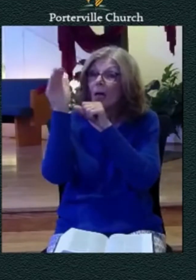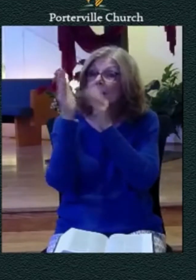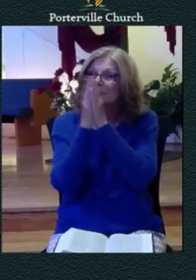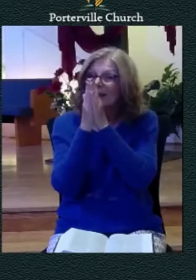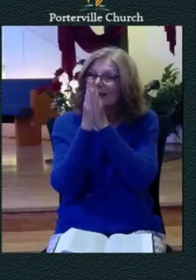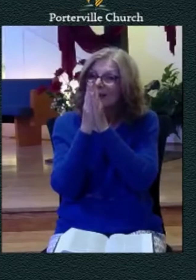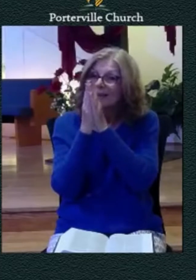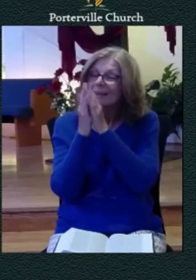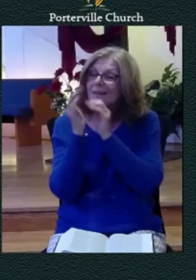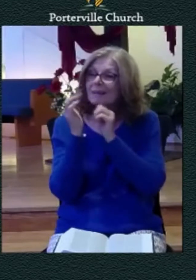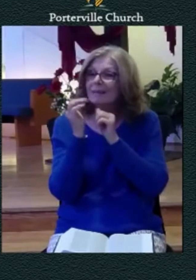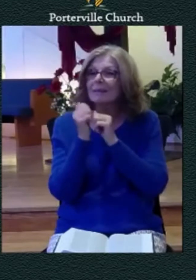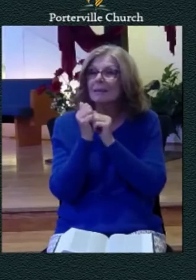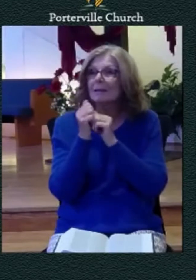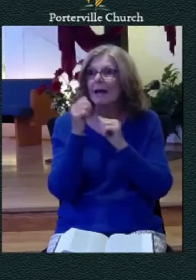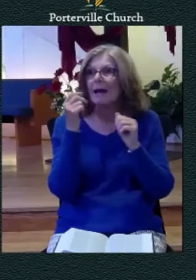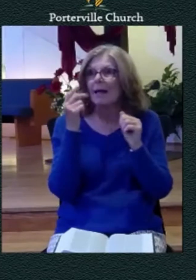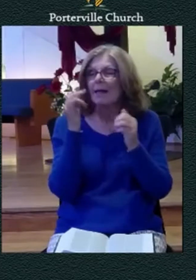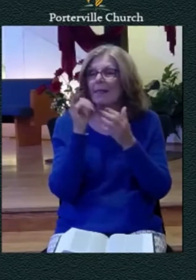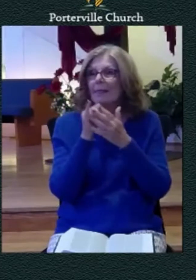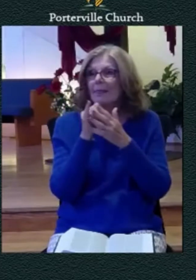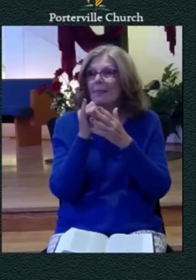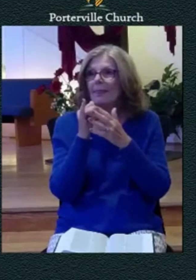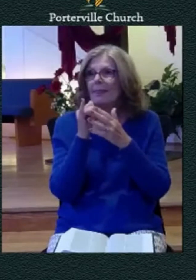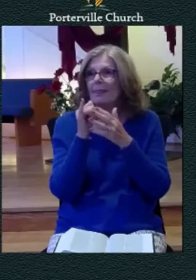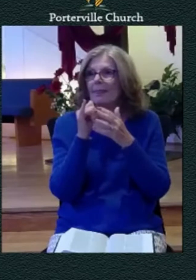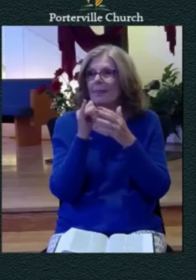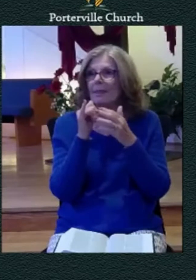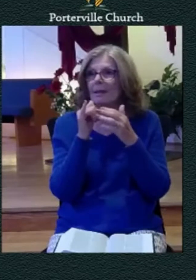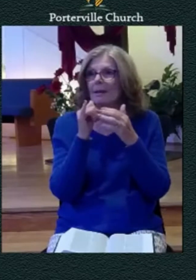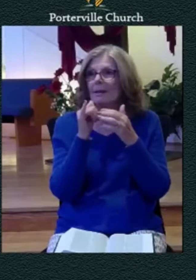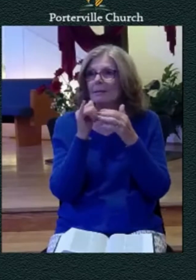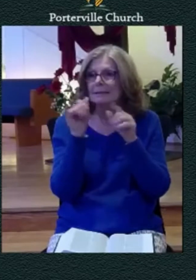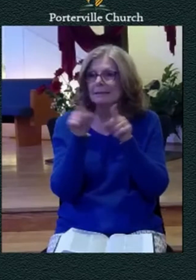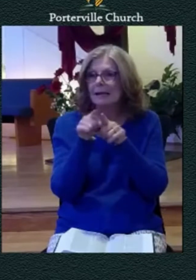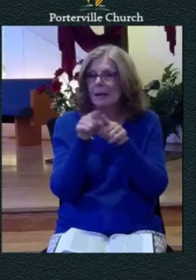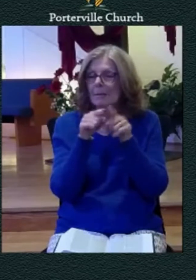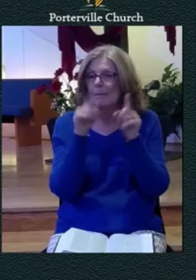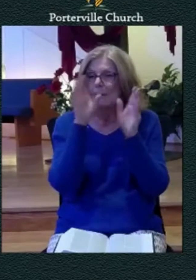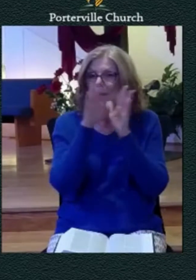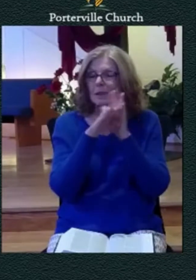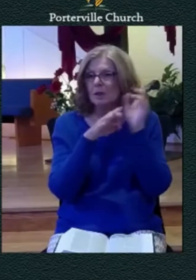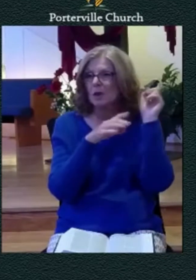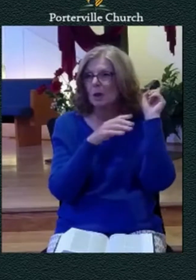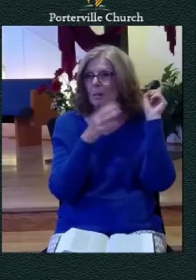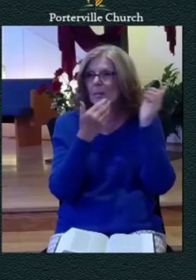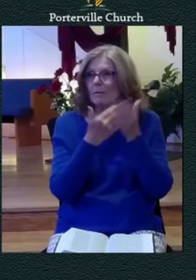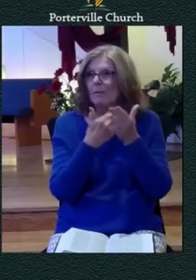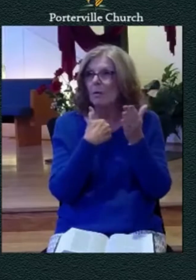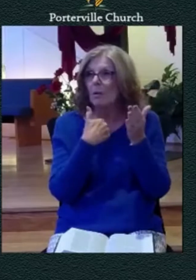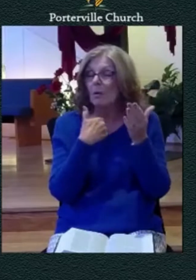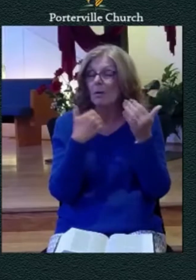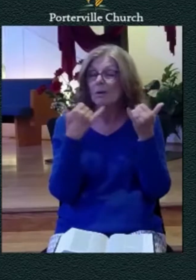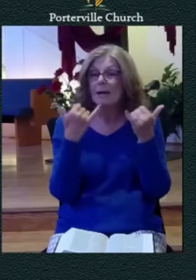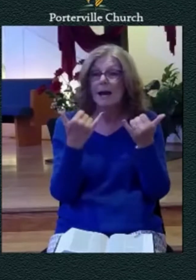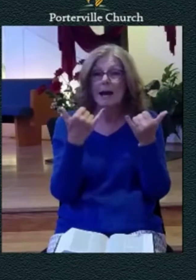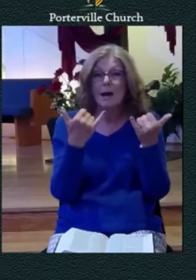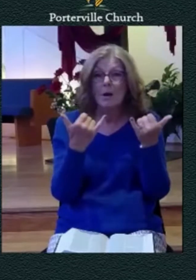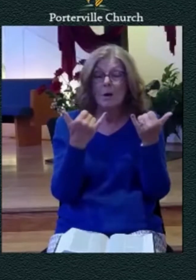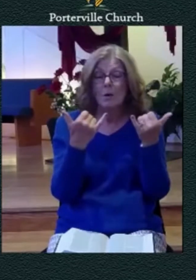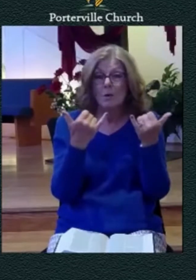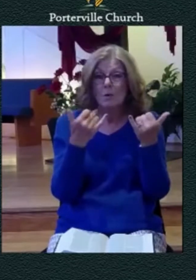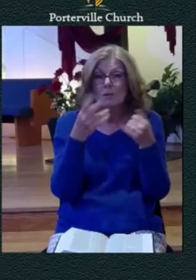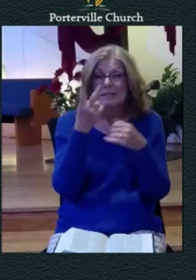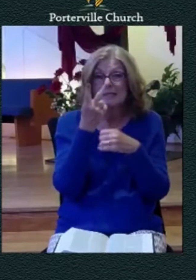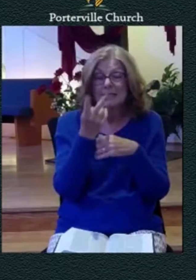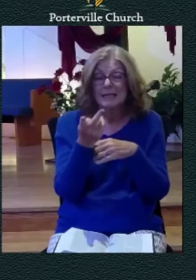but then we noted this is kind of a pattern of the whole psalm we noted that he